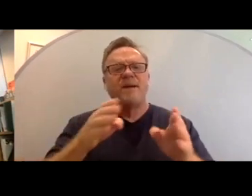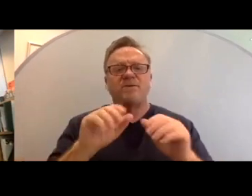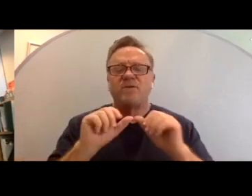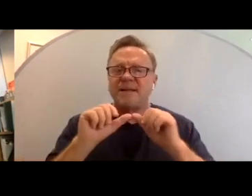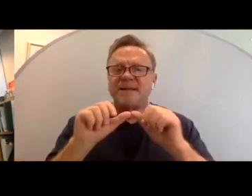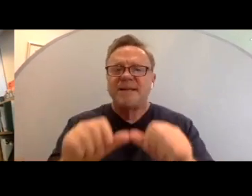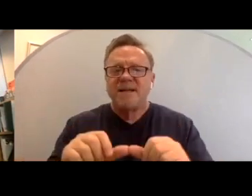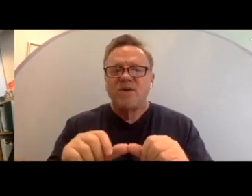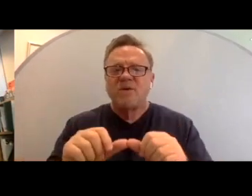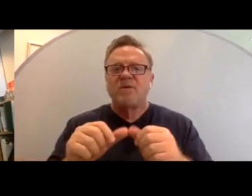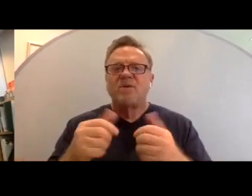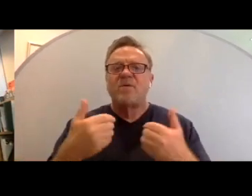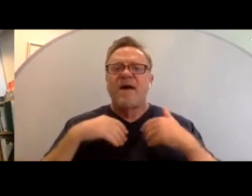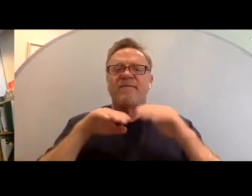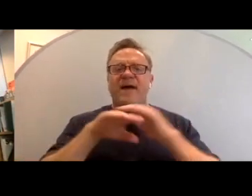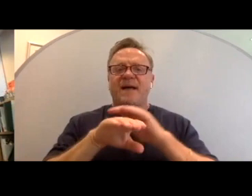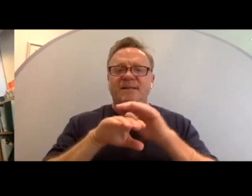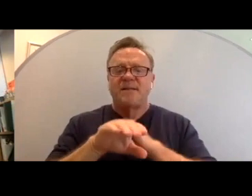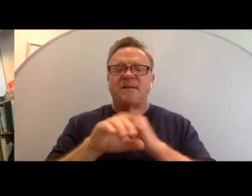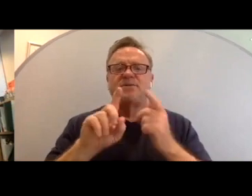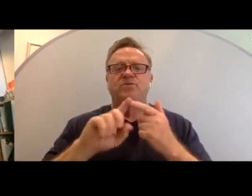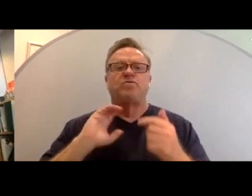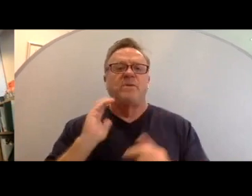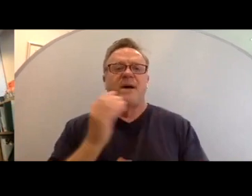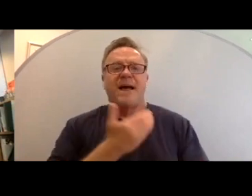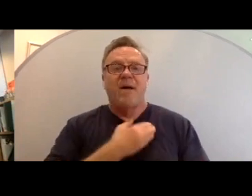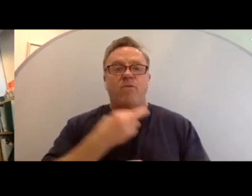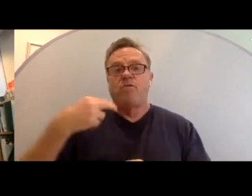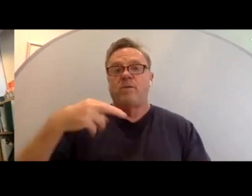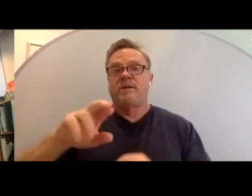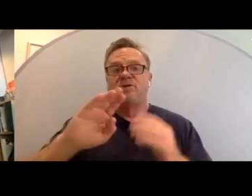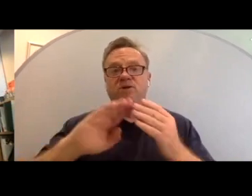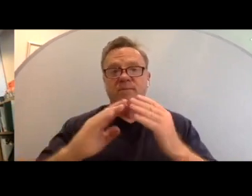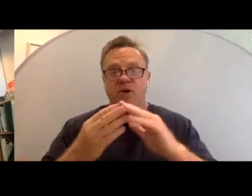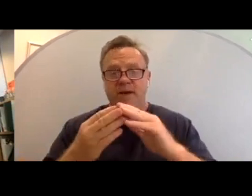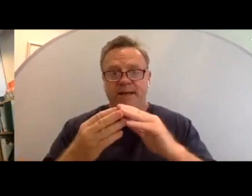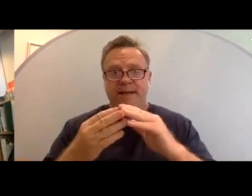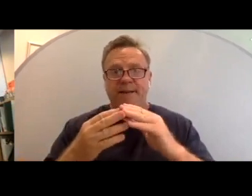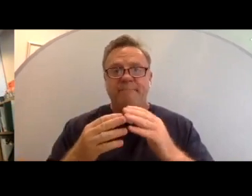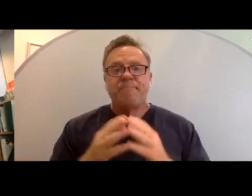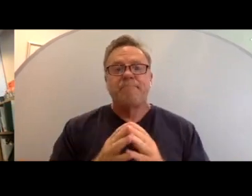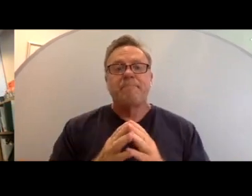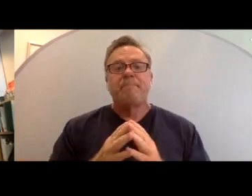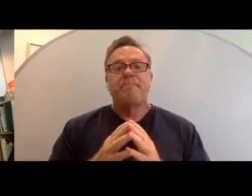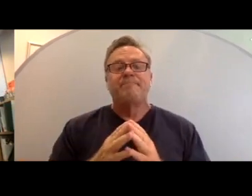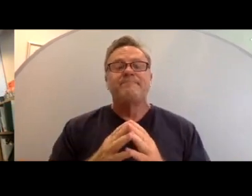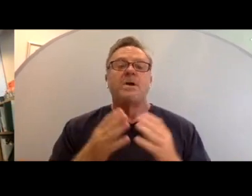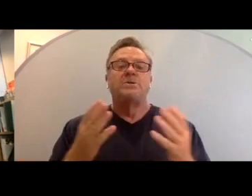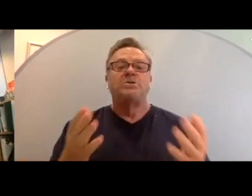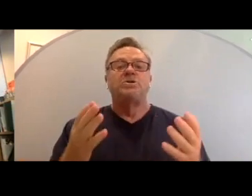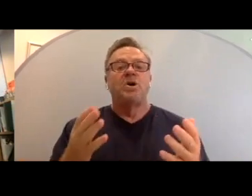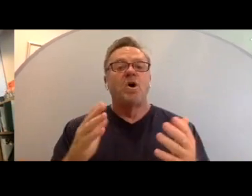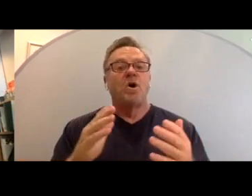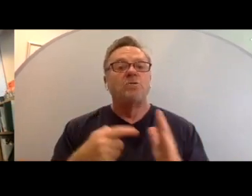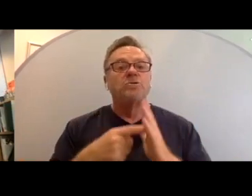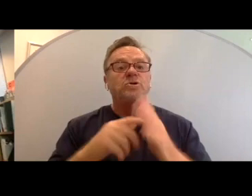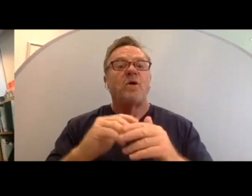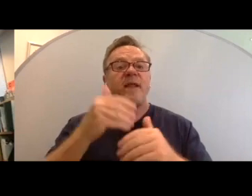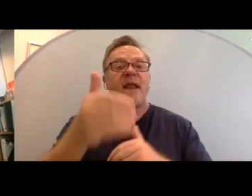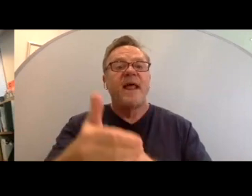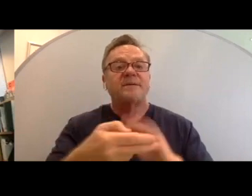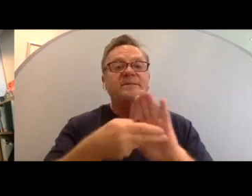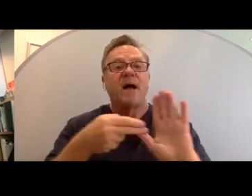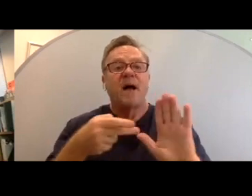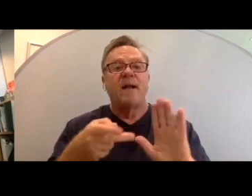have access to our religious community. So, if I can have the next slide, please.